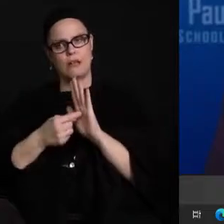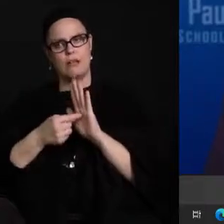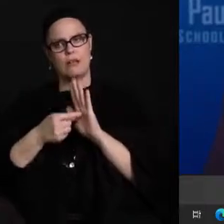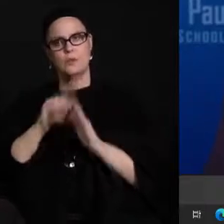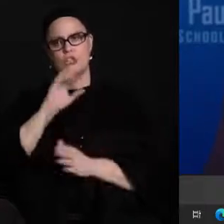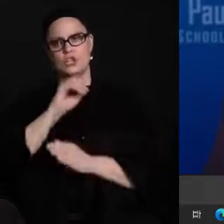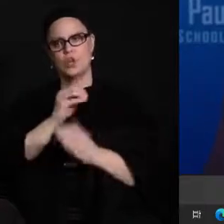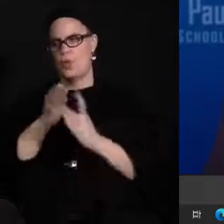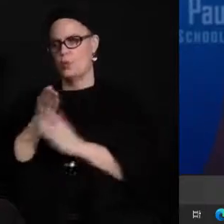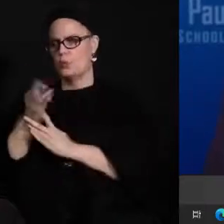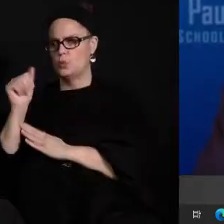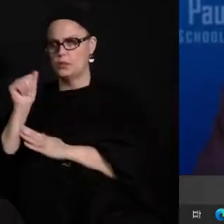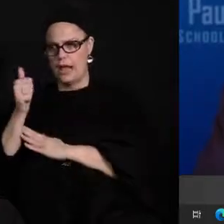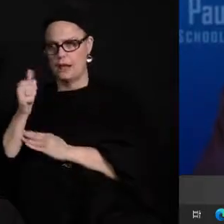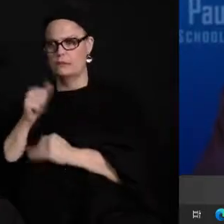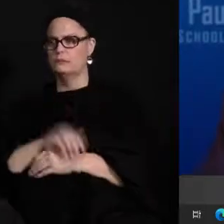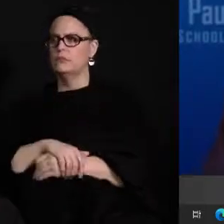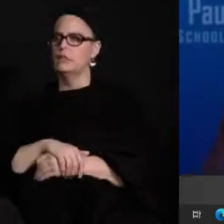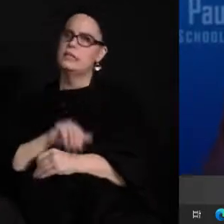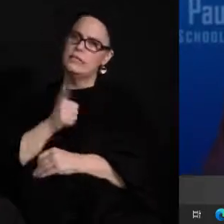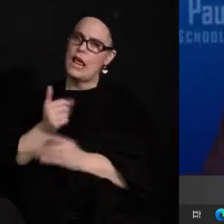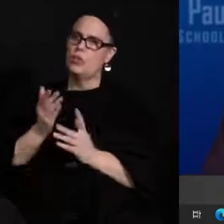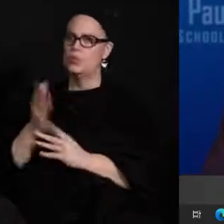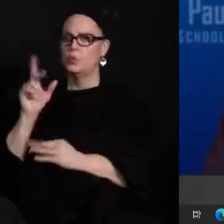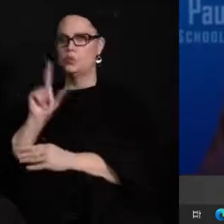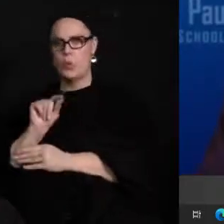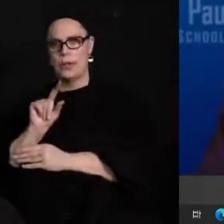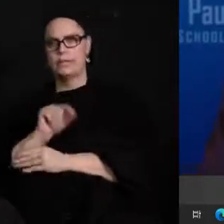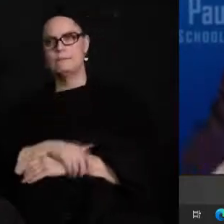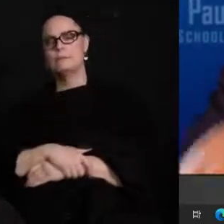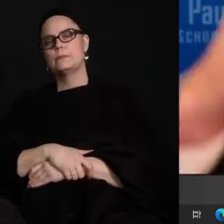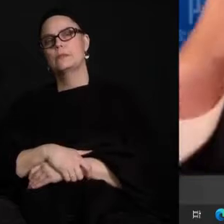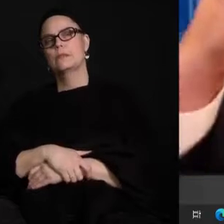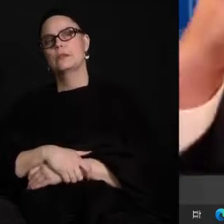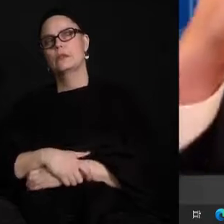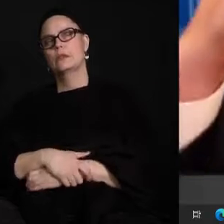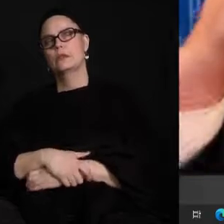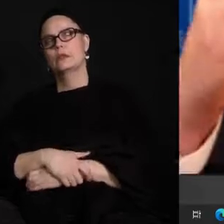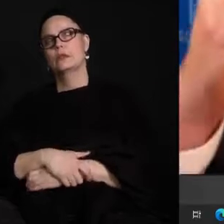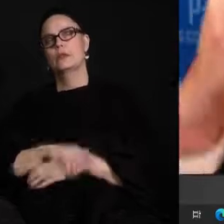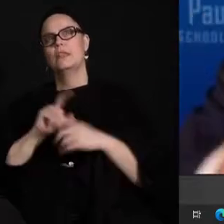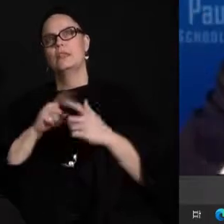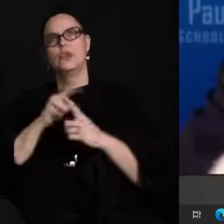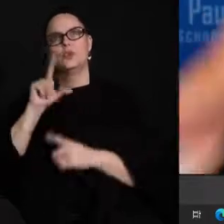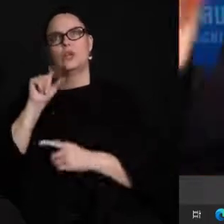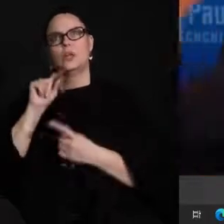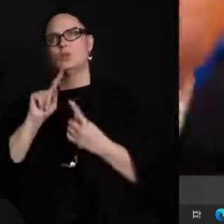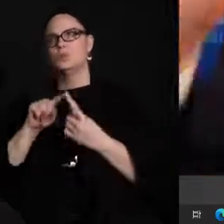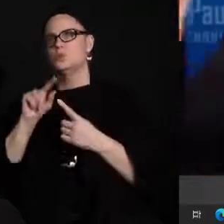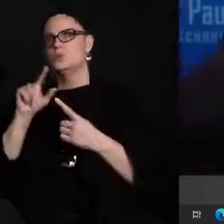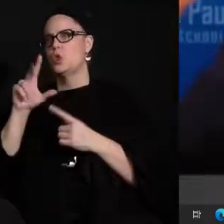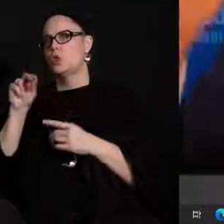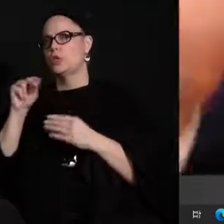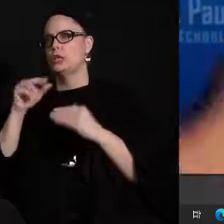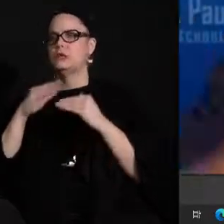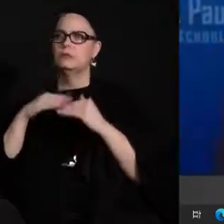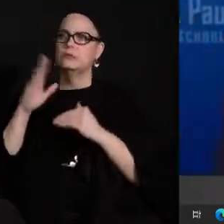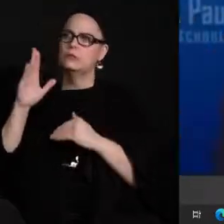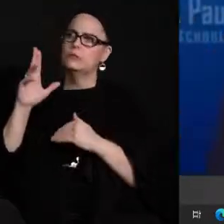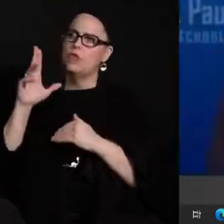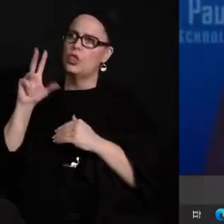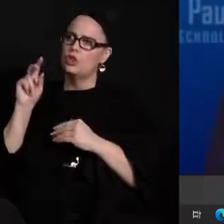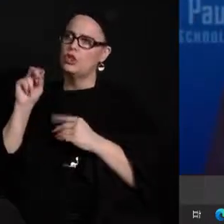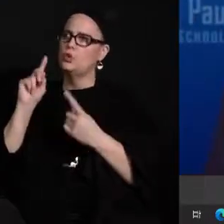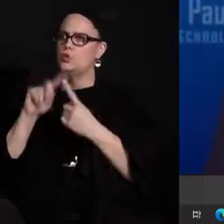it was zero through 10 10 through 20 uh between 20 and 30 over 30 to 50